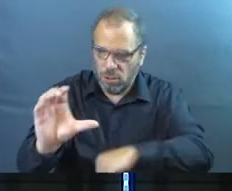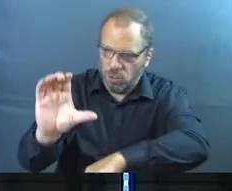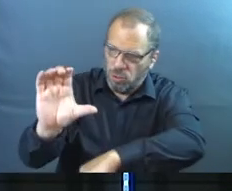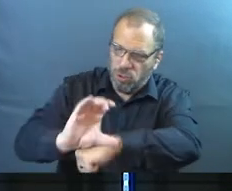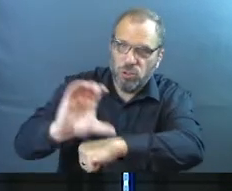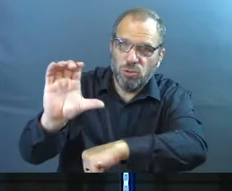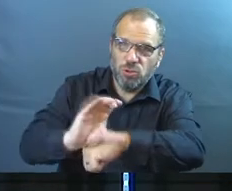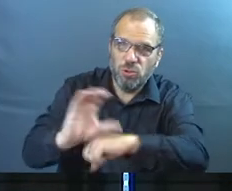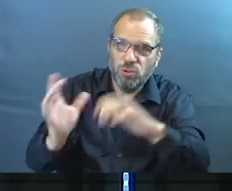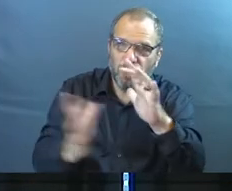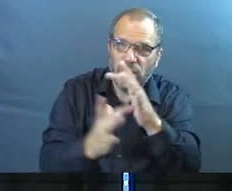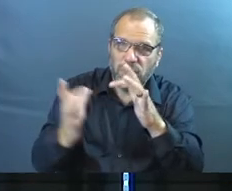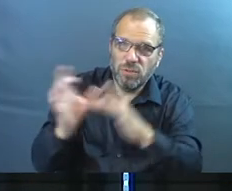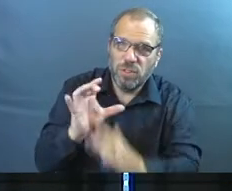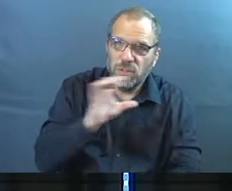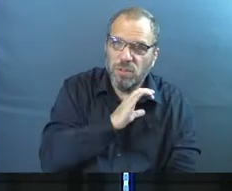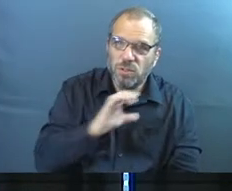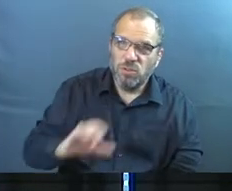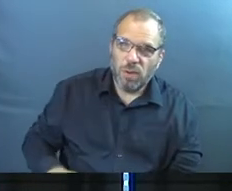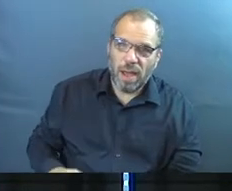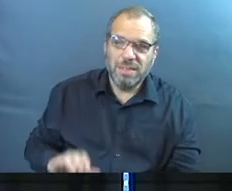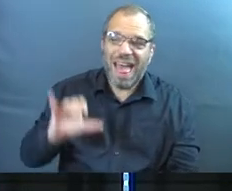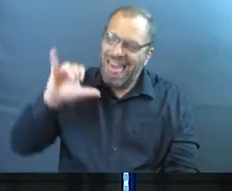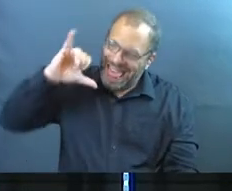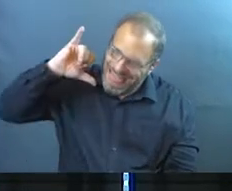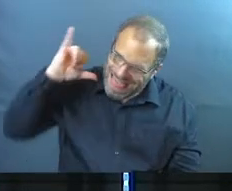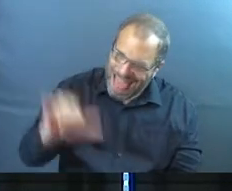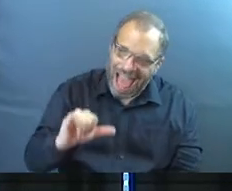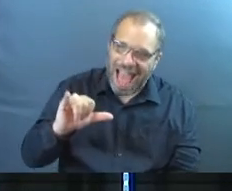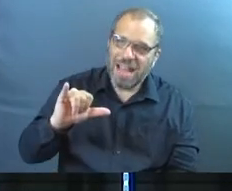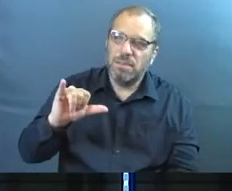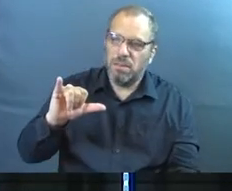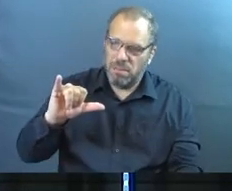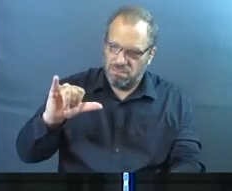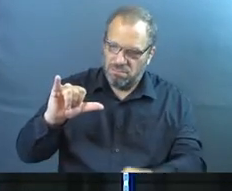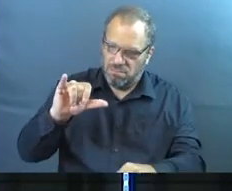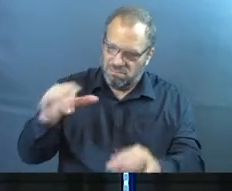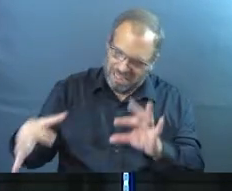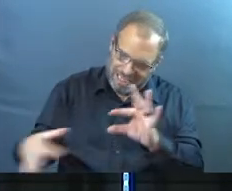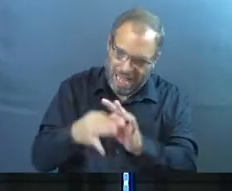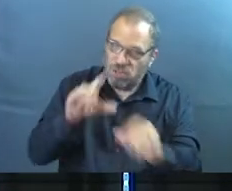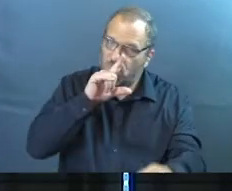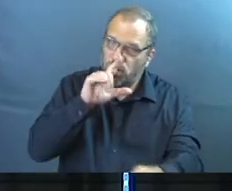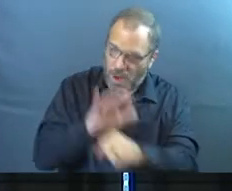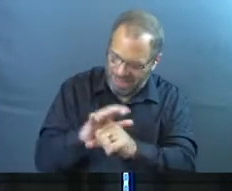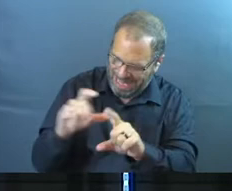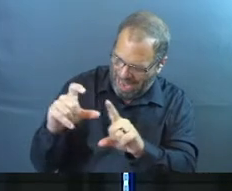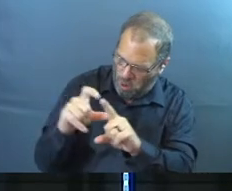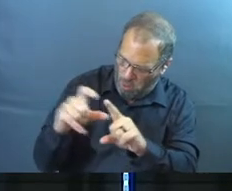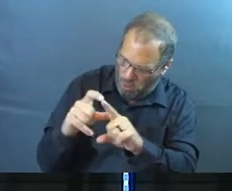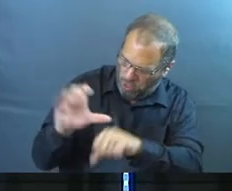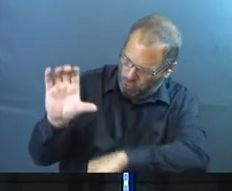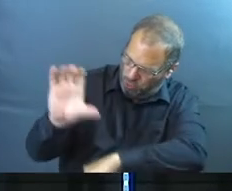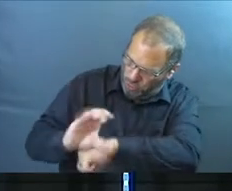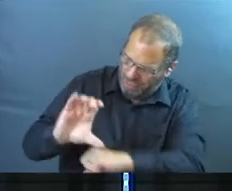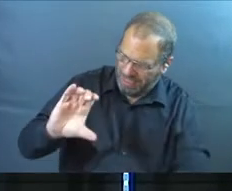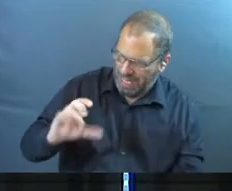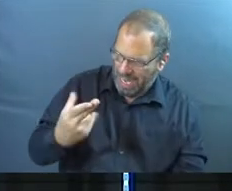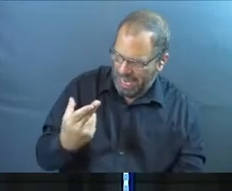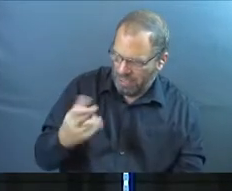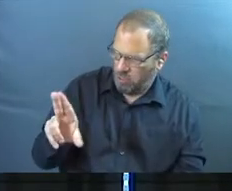the church of Jesus Christ. Because that's where he attached his promise. And that word there, church,